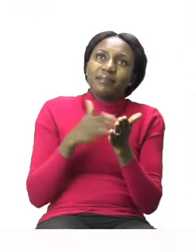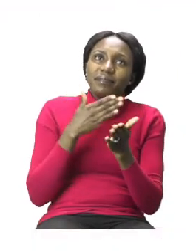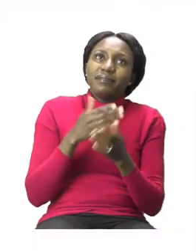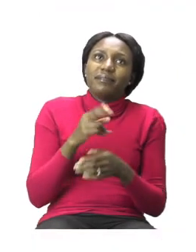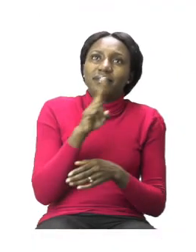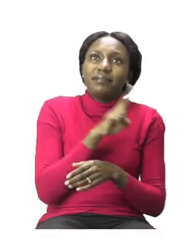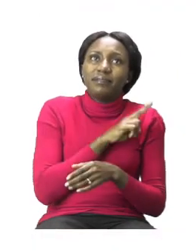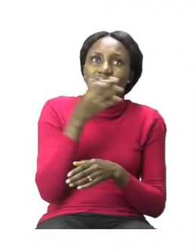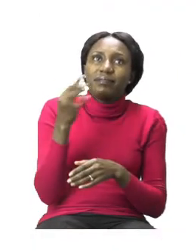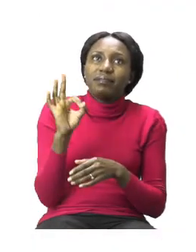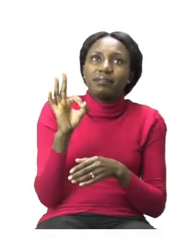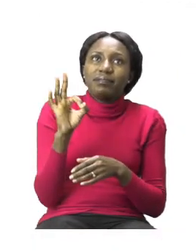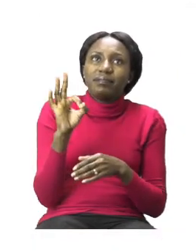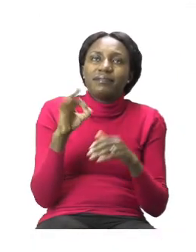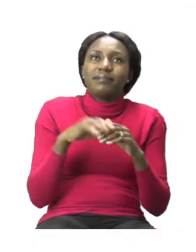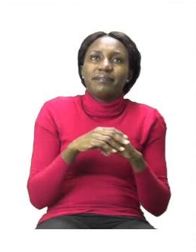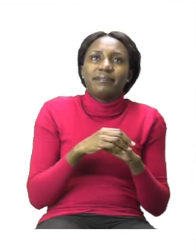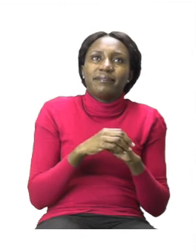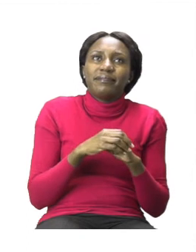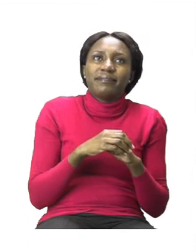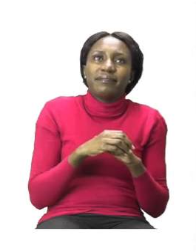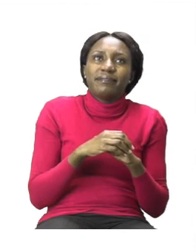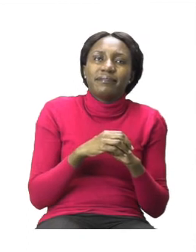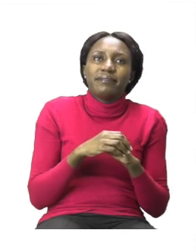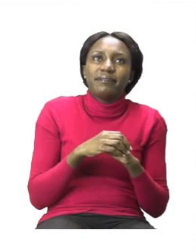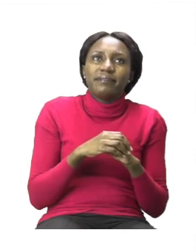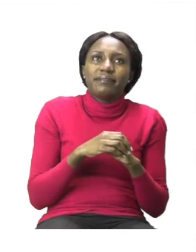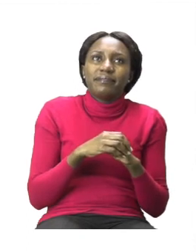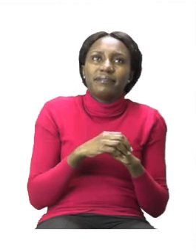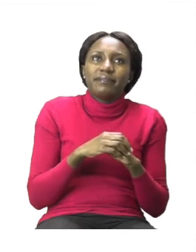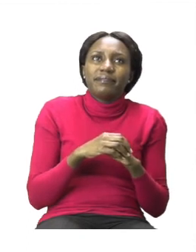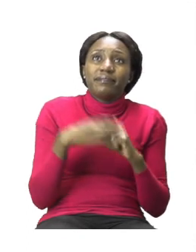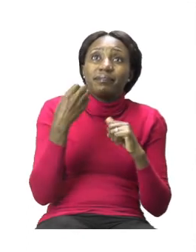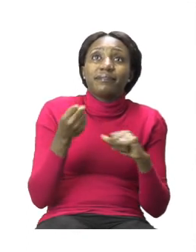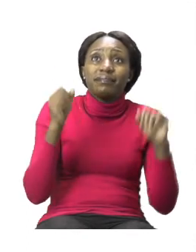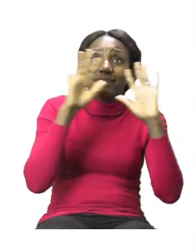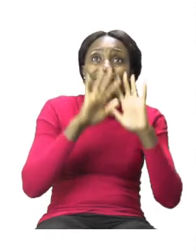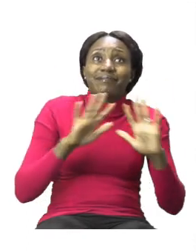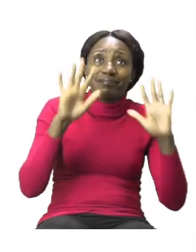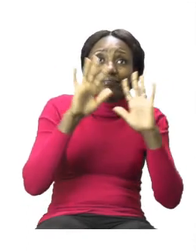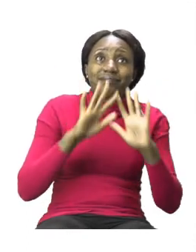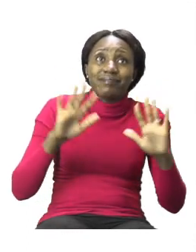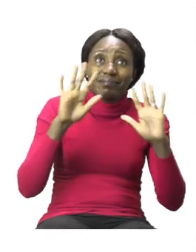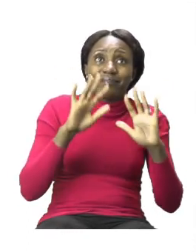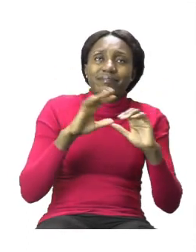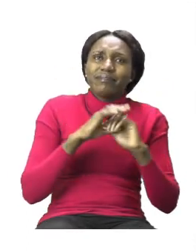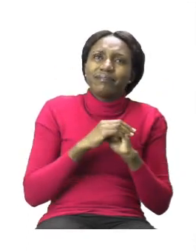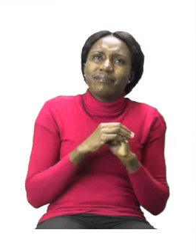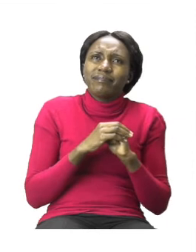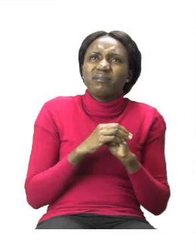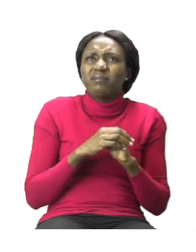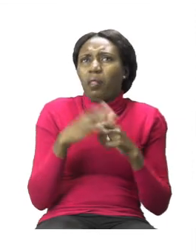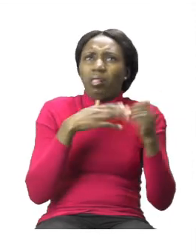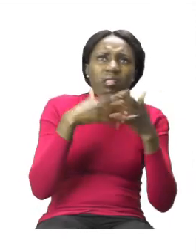29. On page 29 we have some coloring to do but not just using any